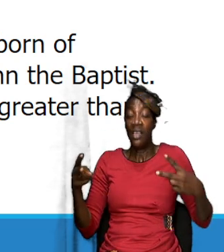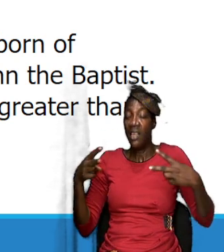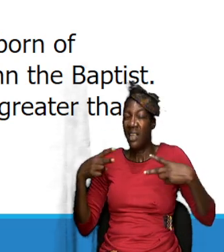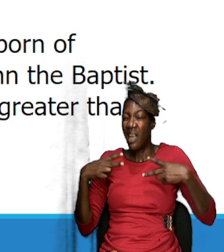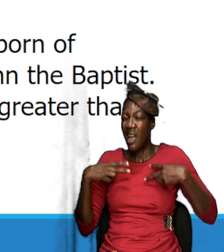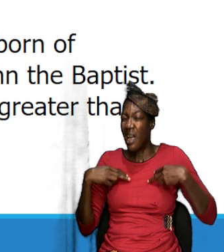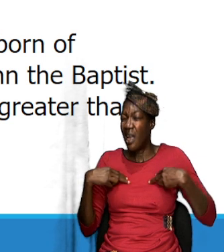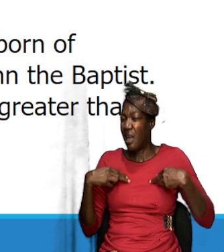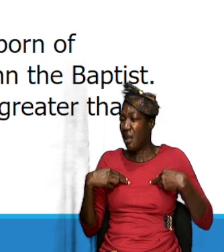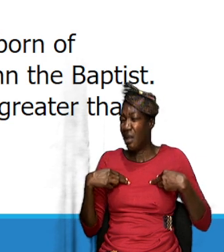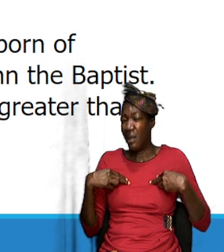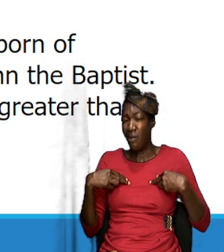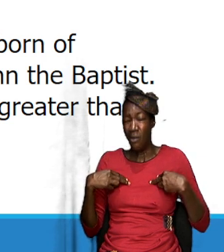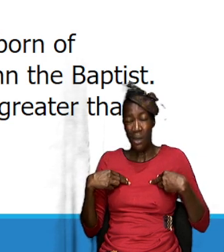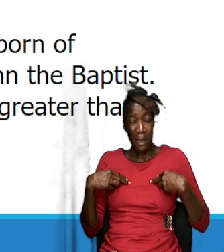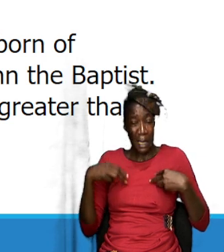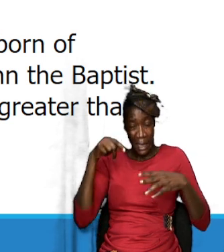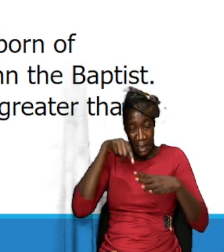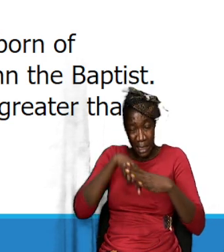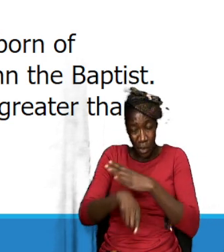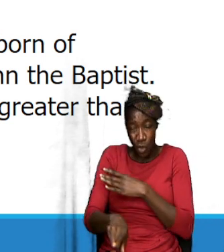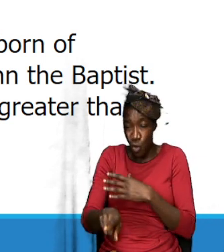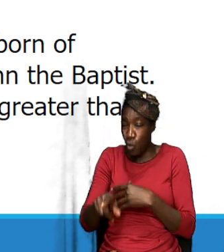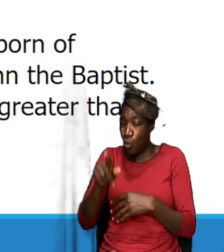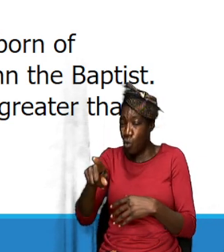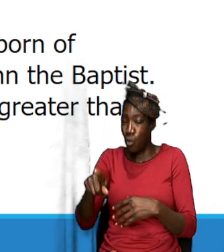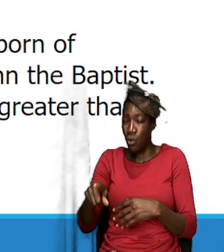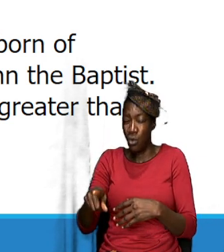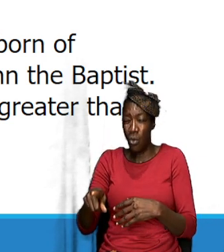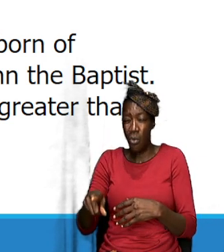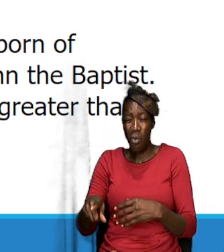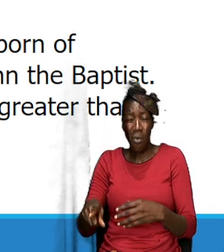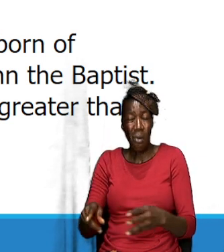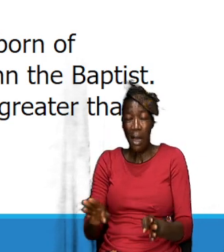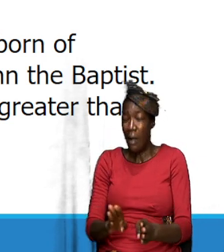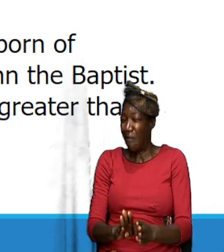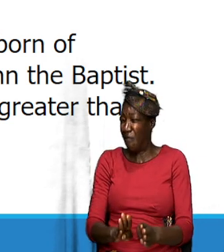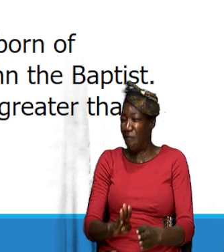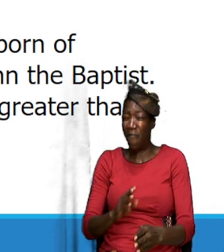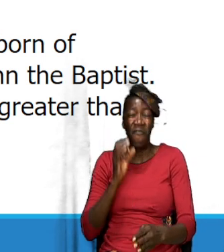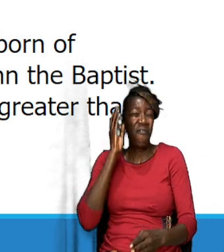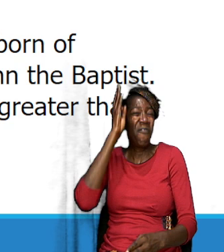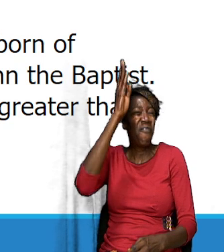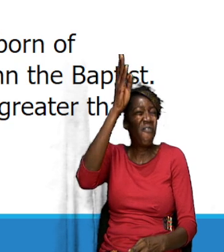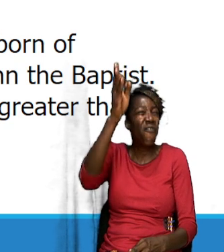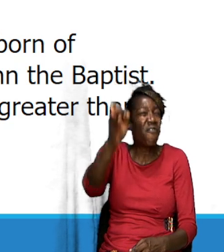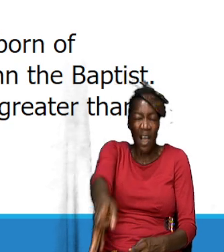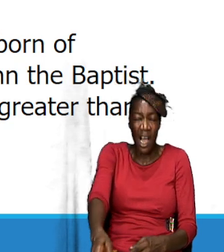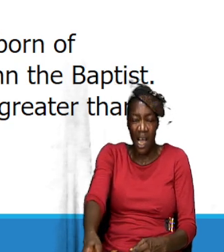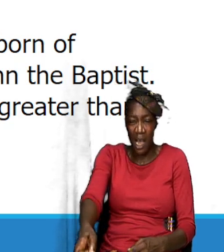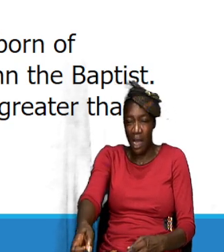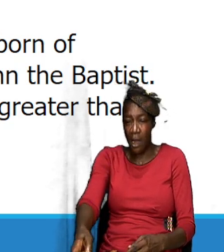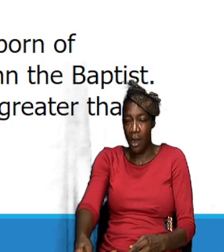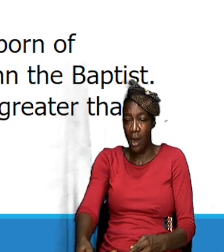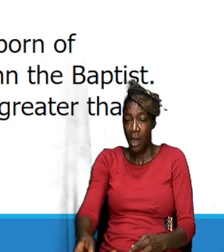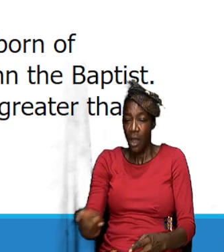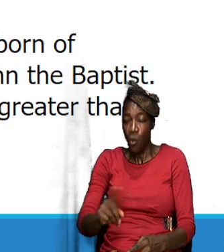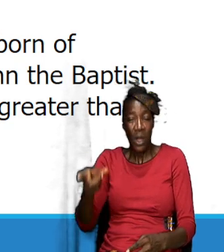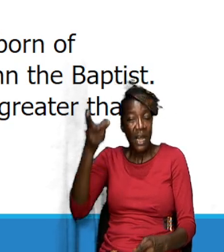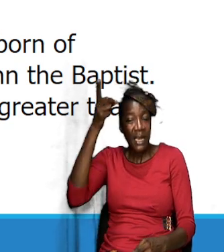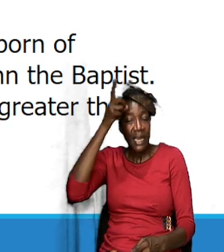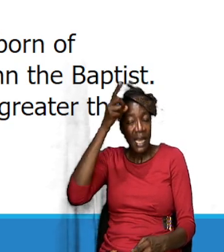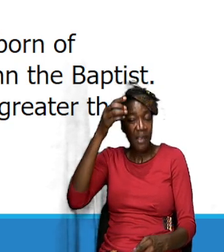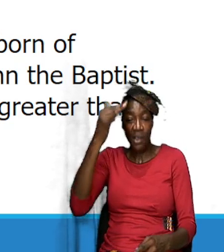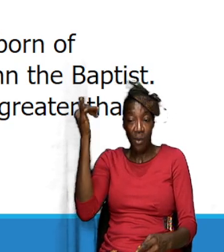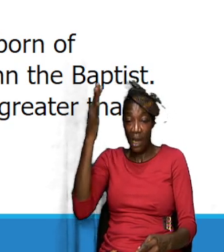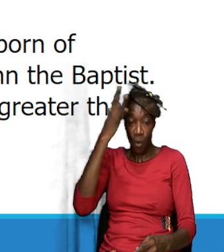extraordinary in worship to go far beyond where David went because why